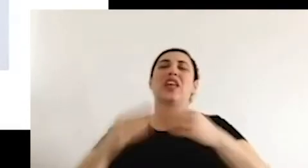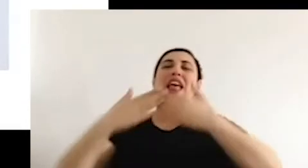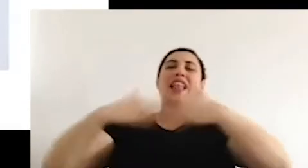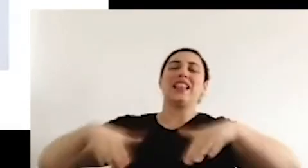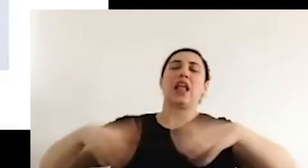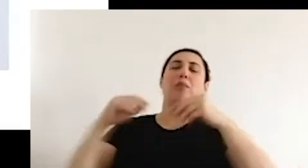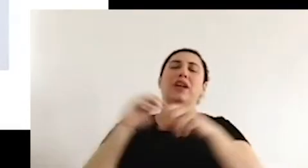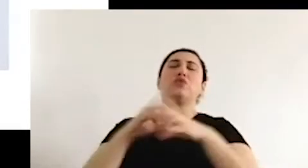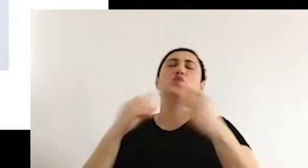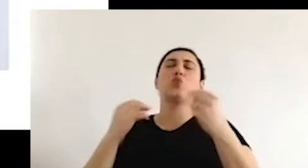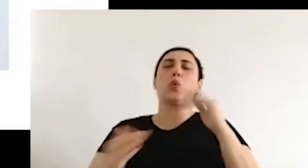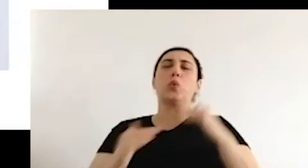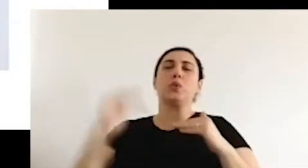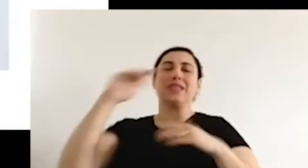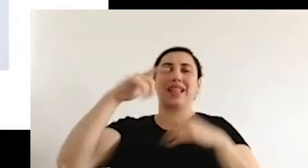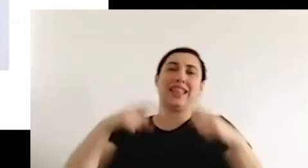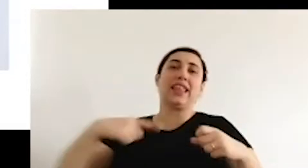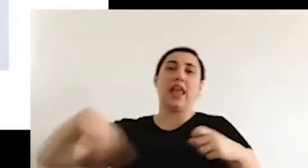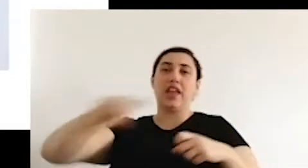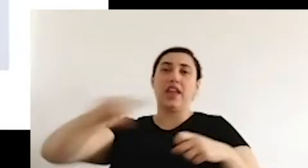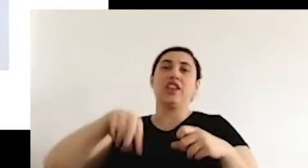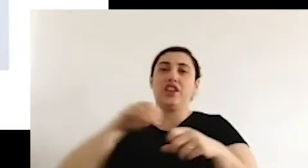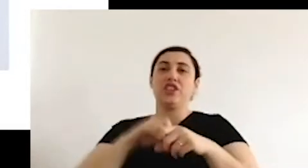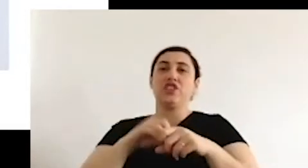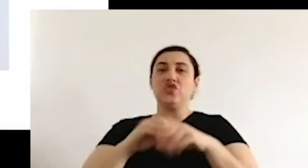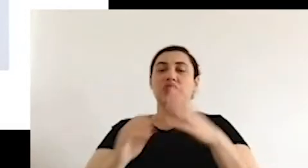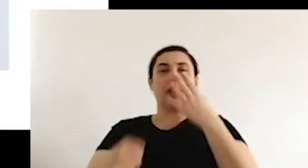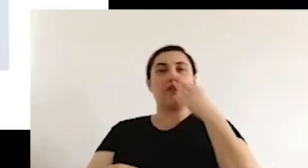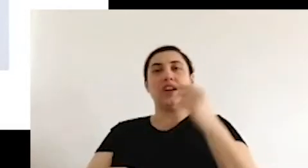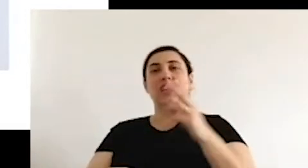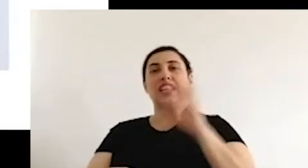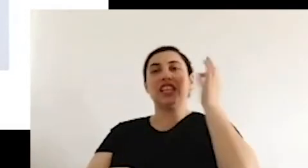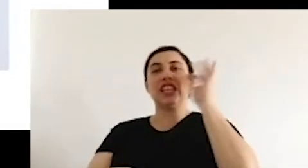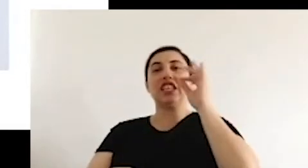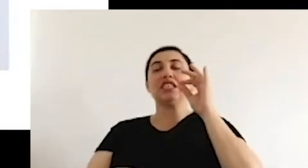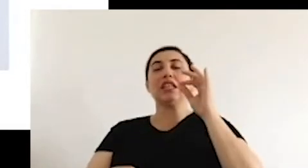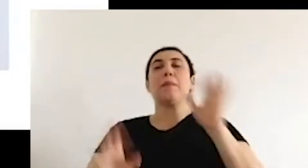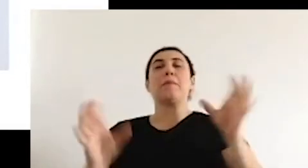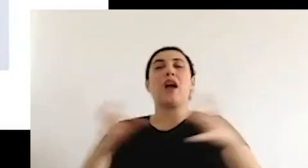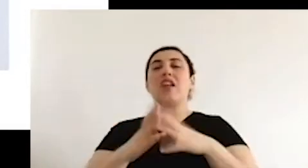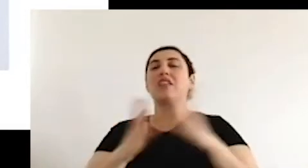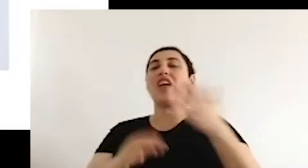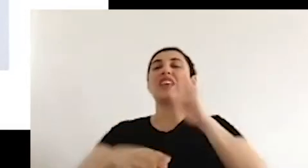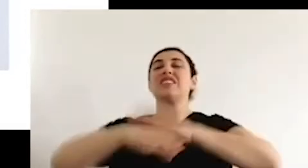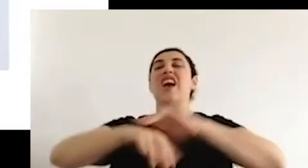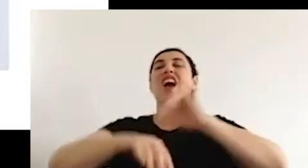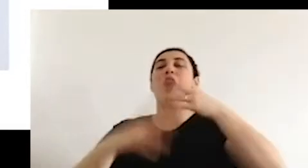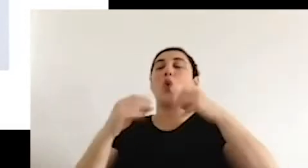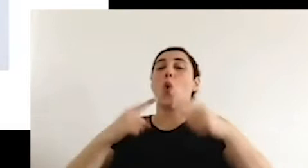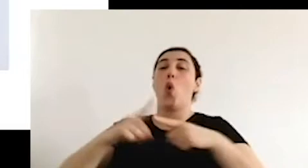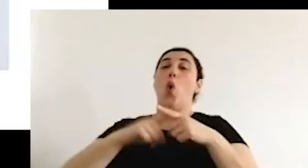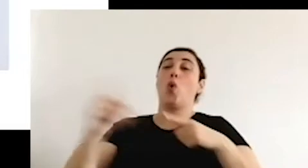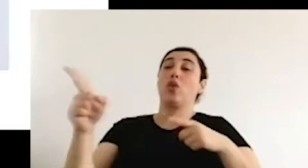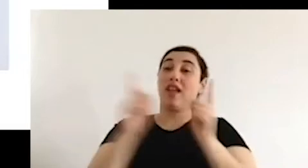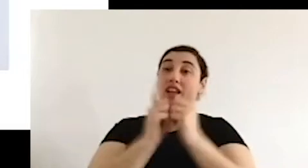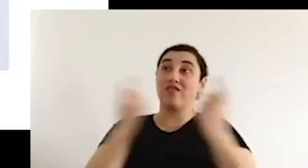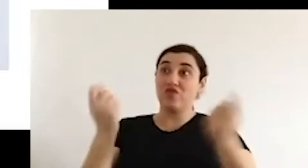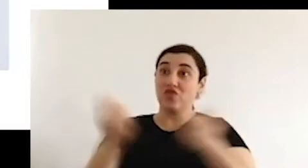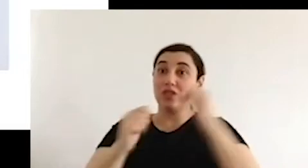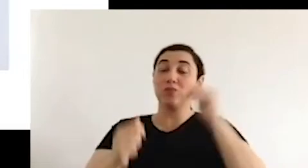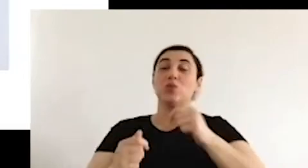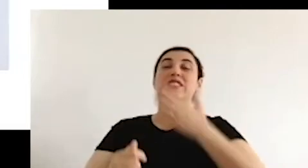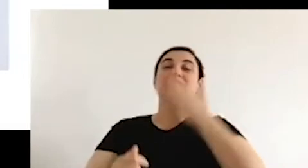Especially in countries where anti-migrant movements are on the rise, we can see the Democrats